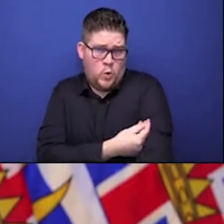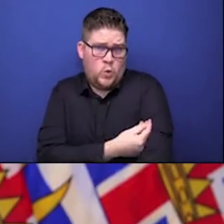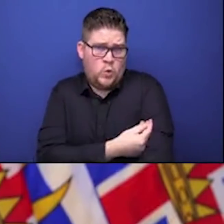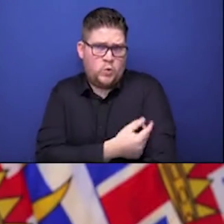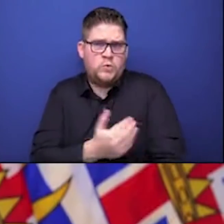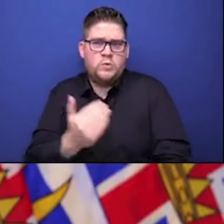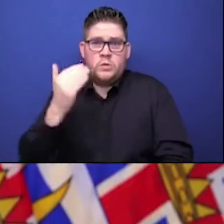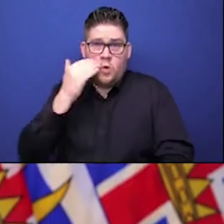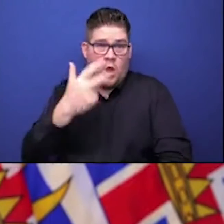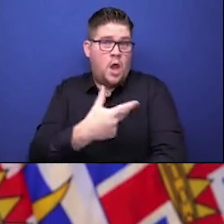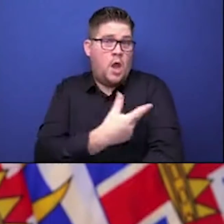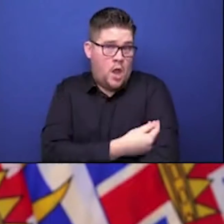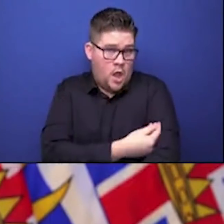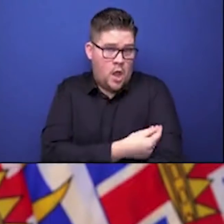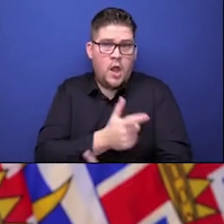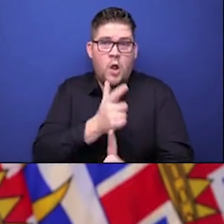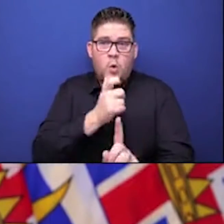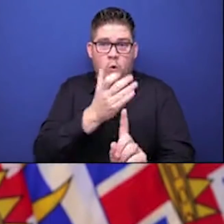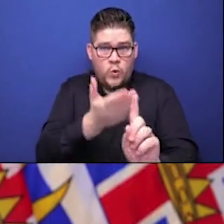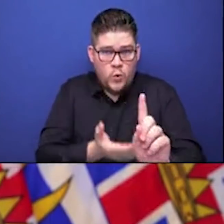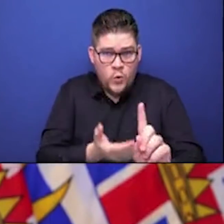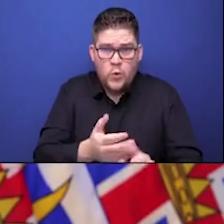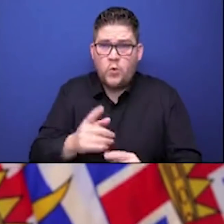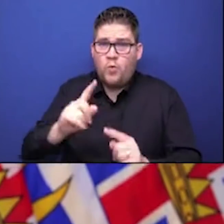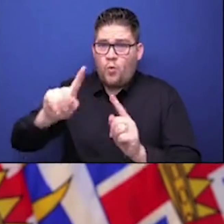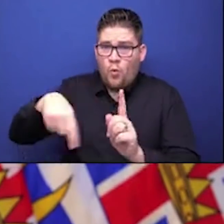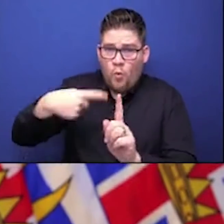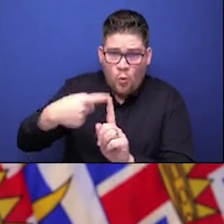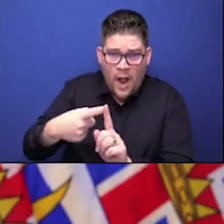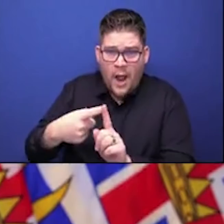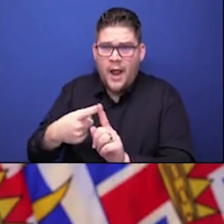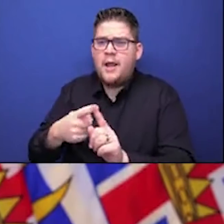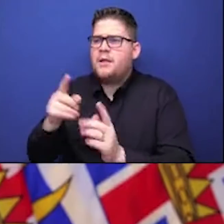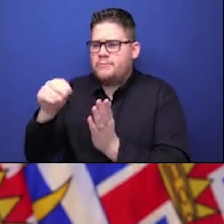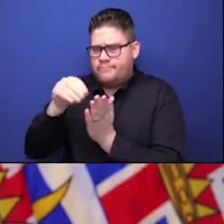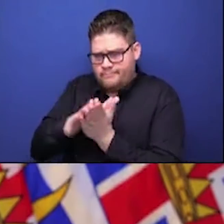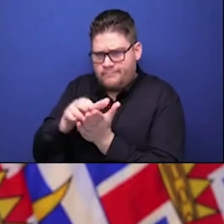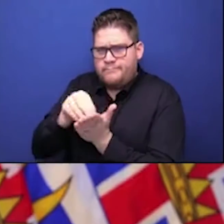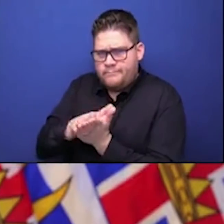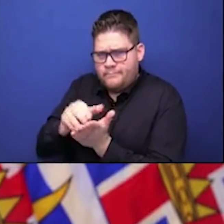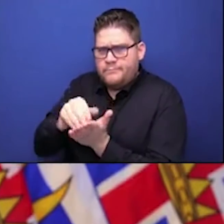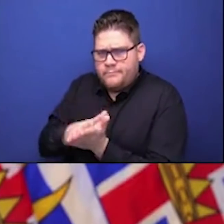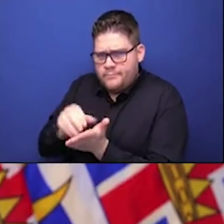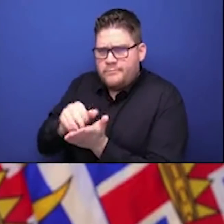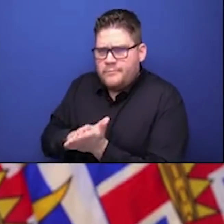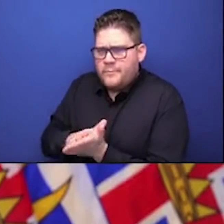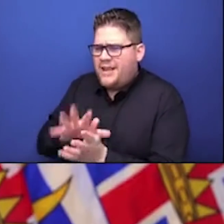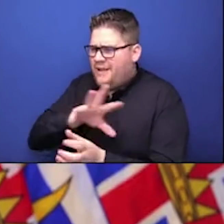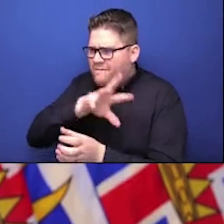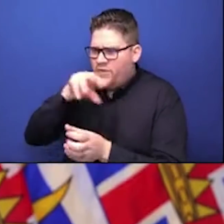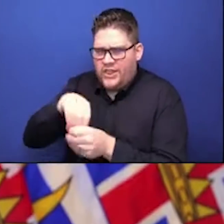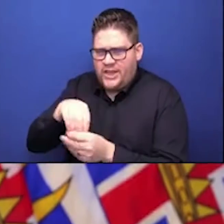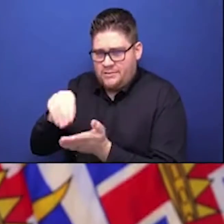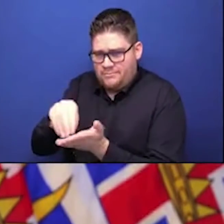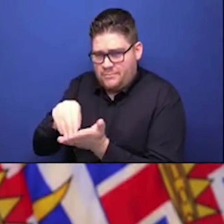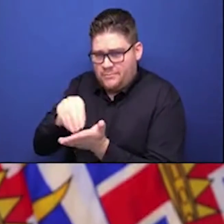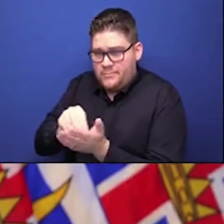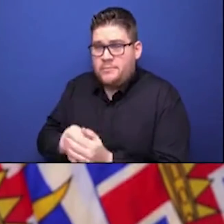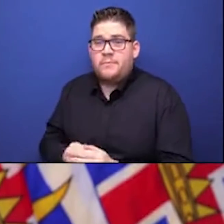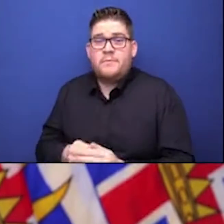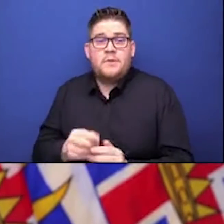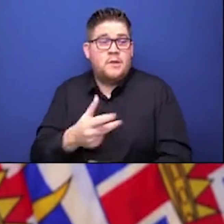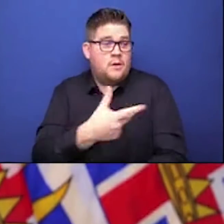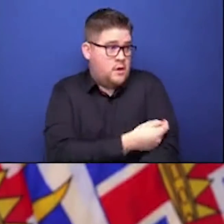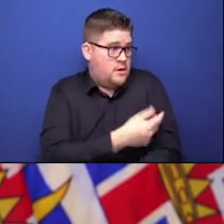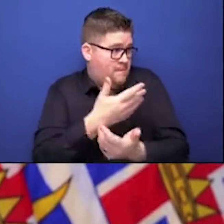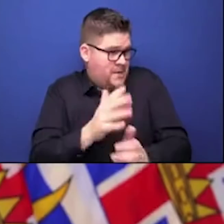And part of this feeds into our evaluation of vaccine effectiveness. We have seen that the vaccines we have here in BC